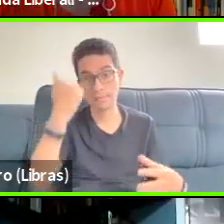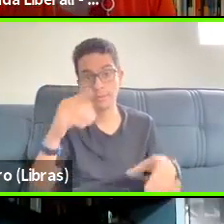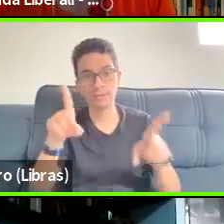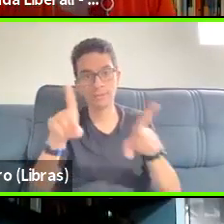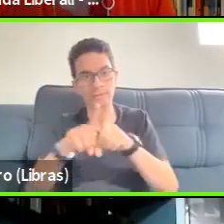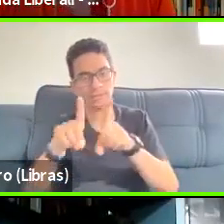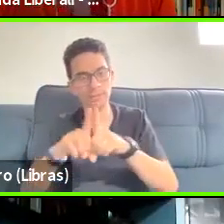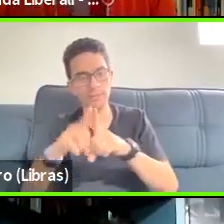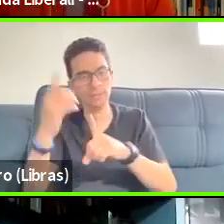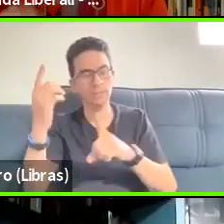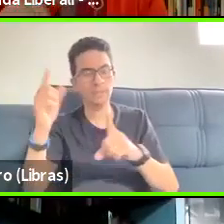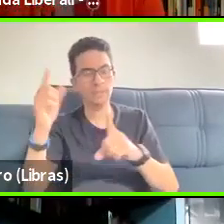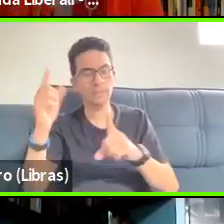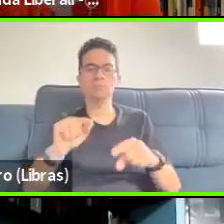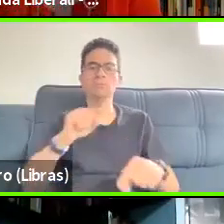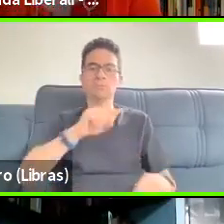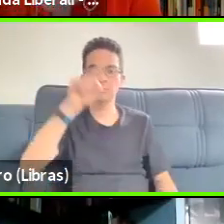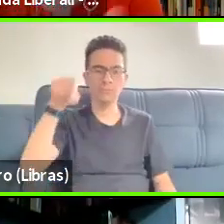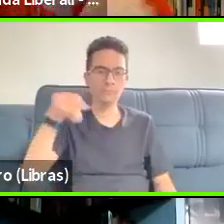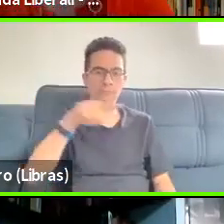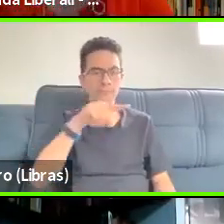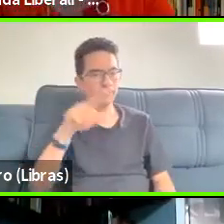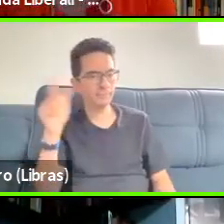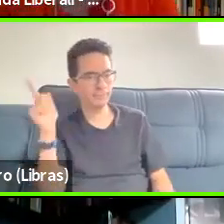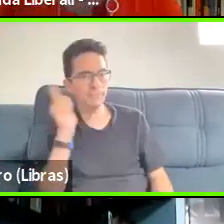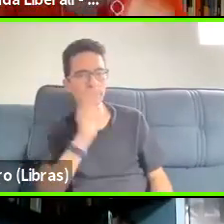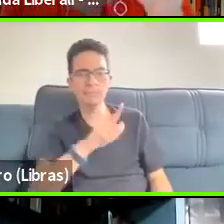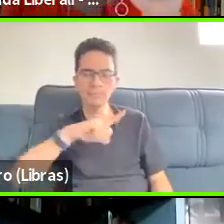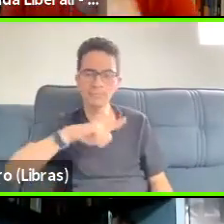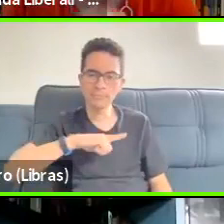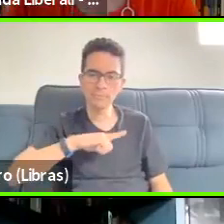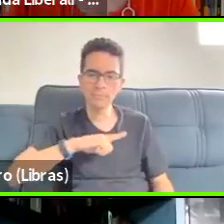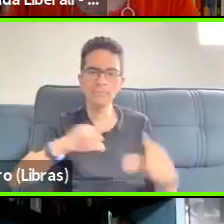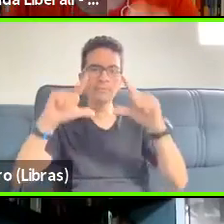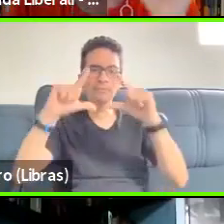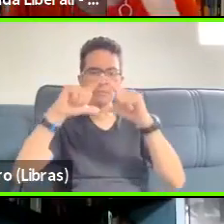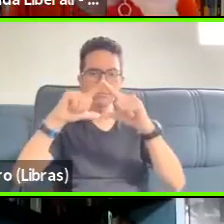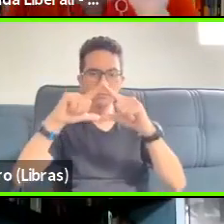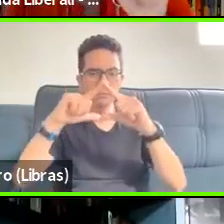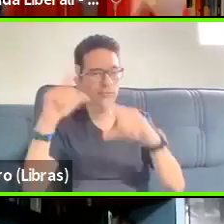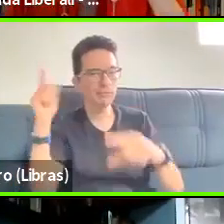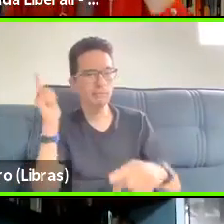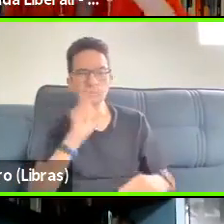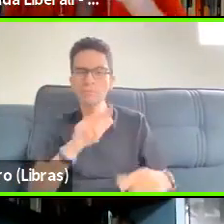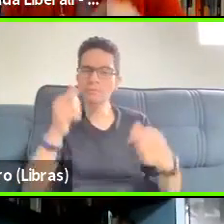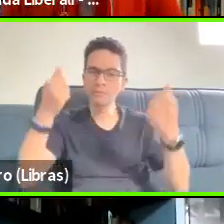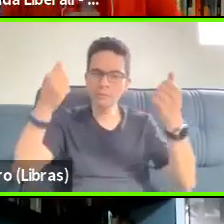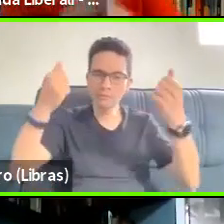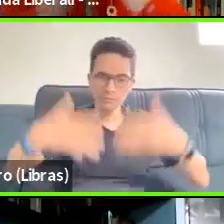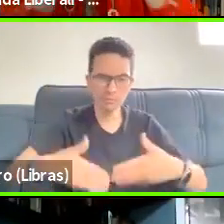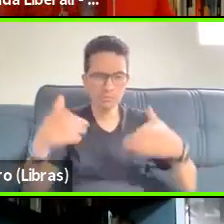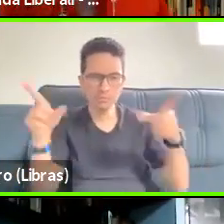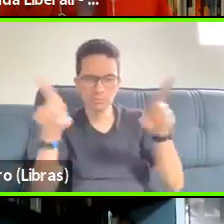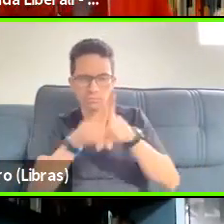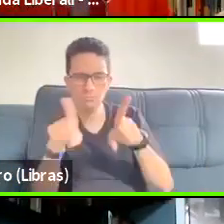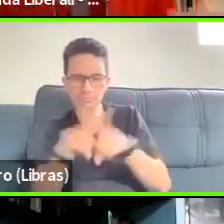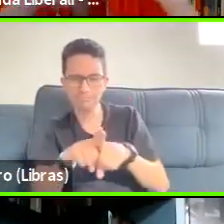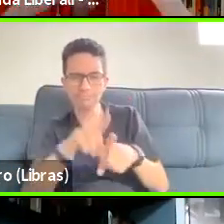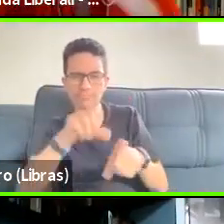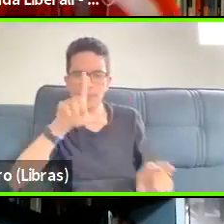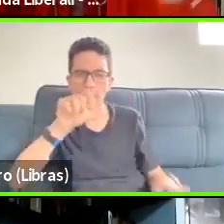I told Larissa in, in through chat, why were very good example. He got me because this example is horrible.